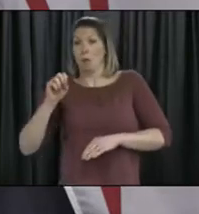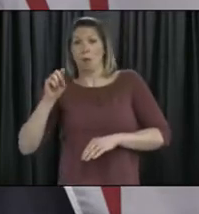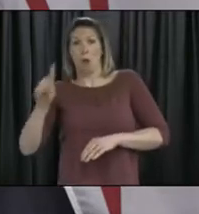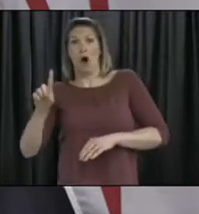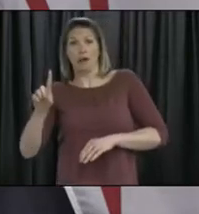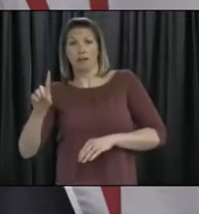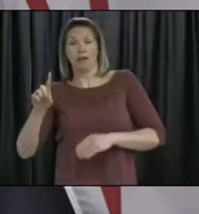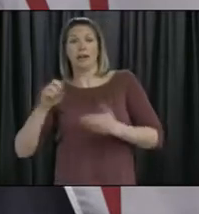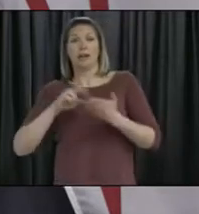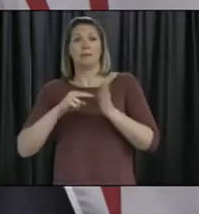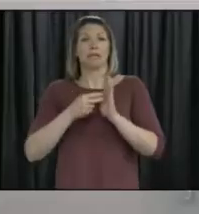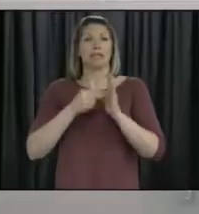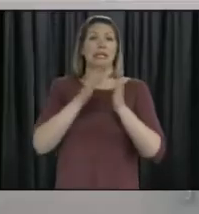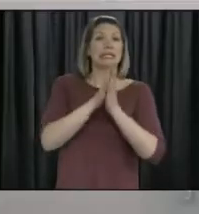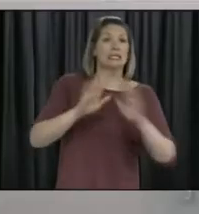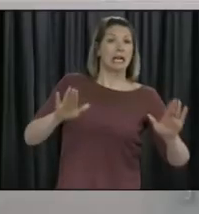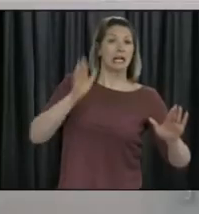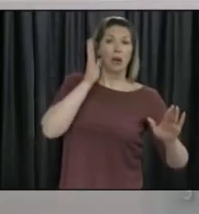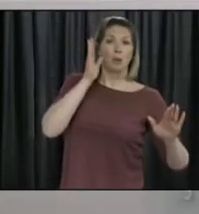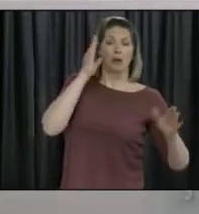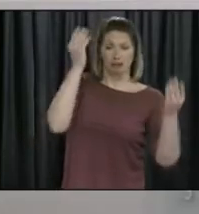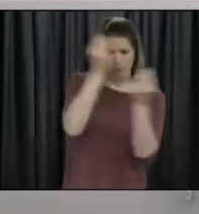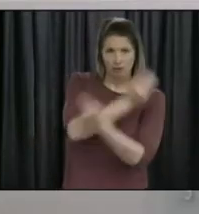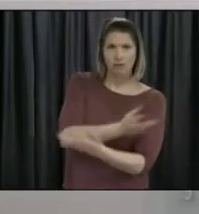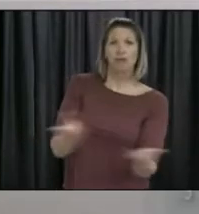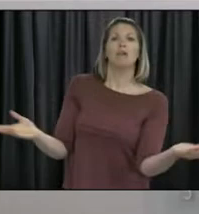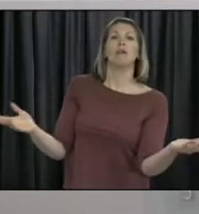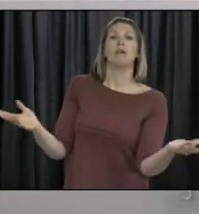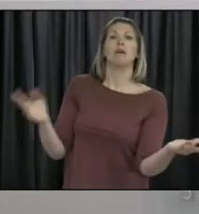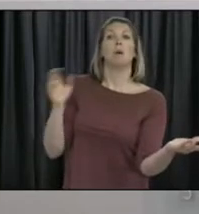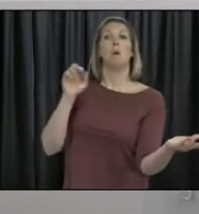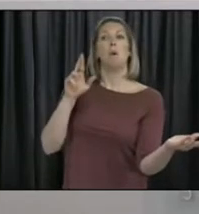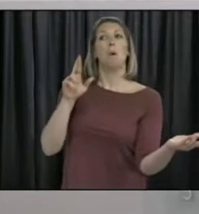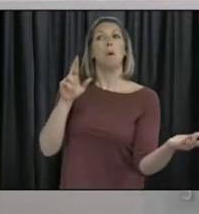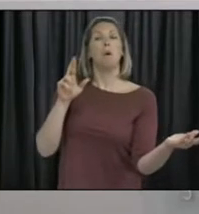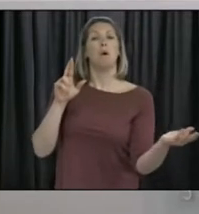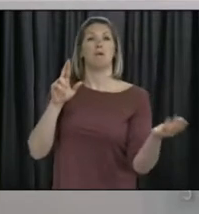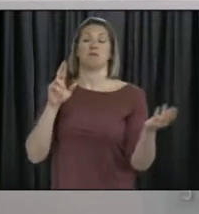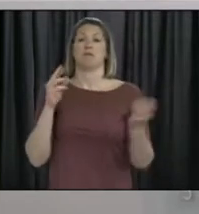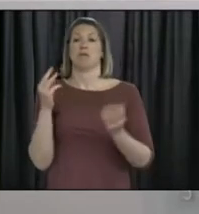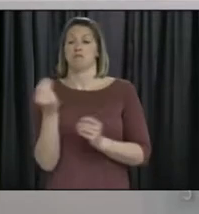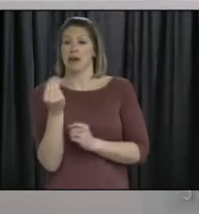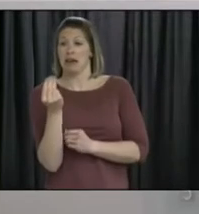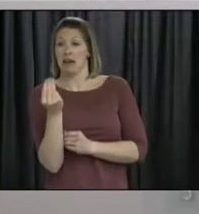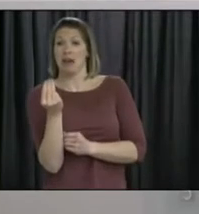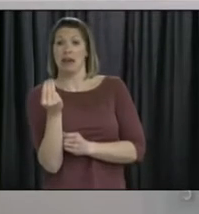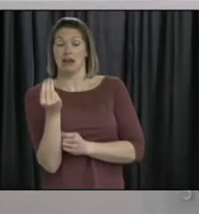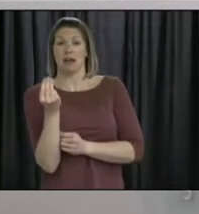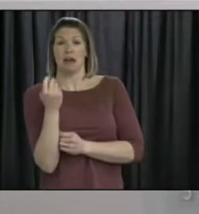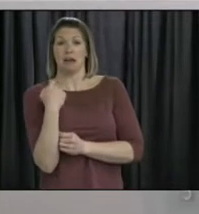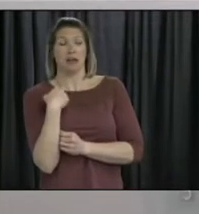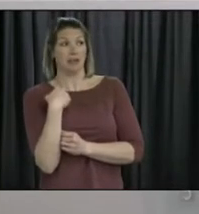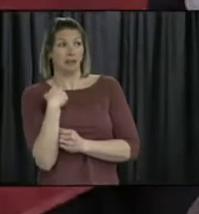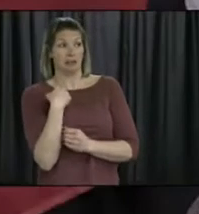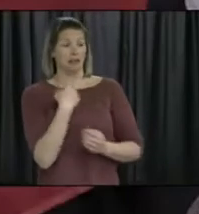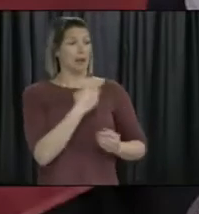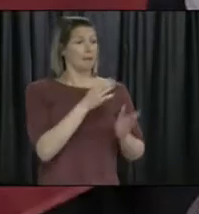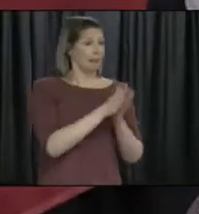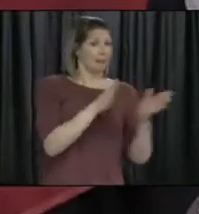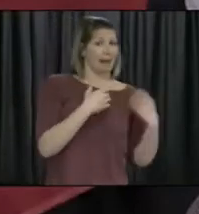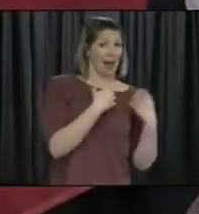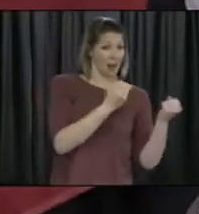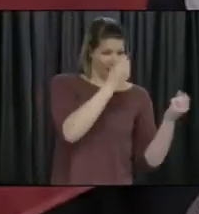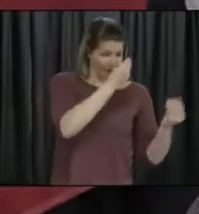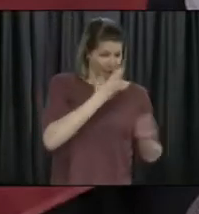So we'll send out a release, you know, through once we get the green light from the officials at public health and give a notification,